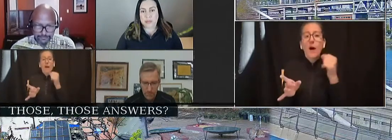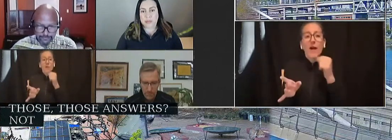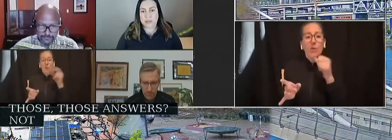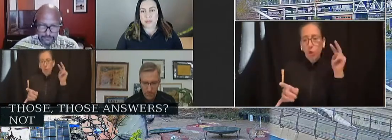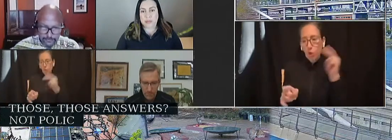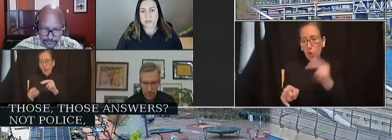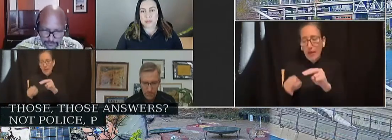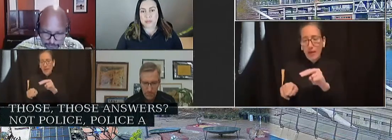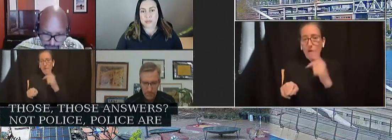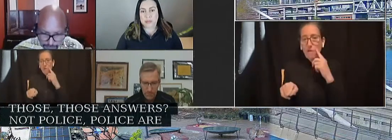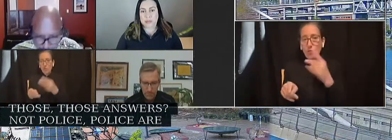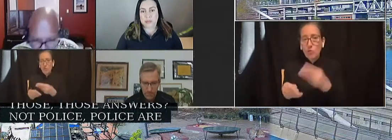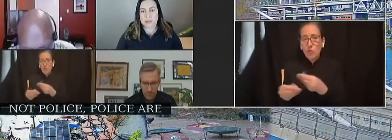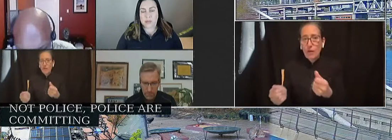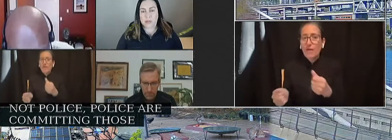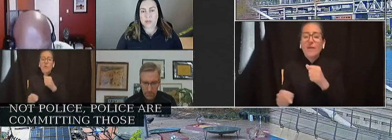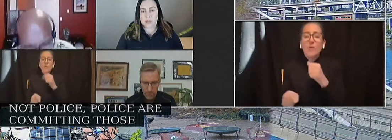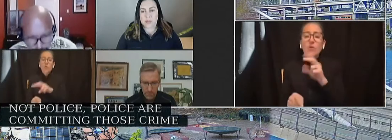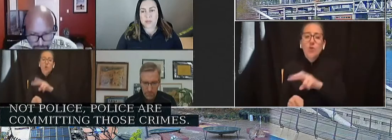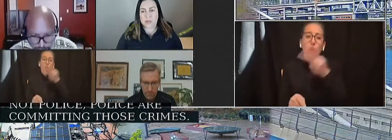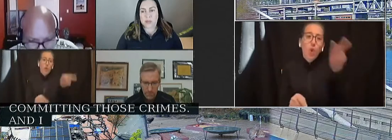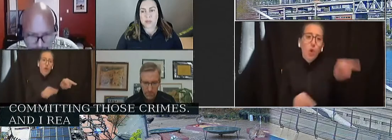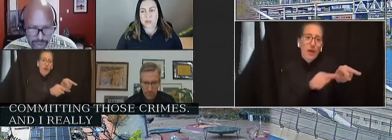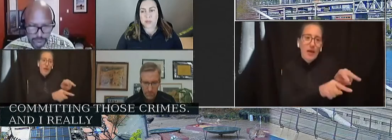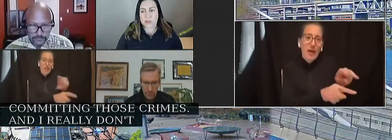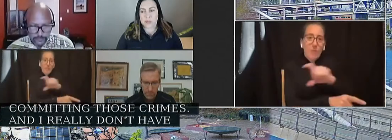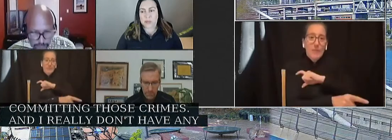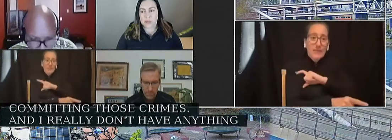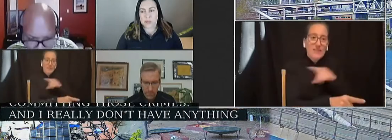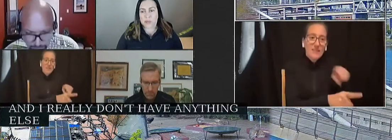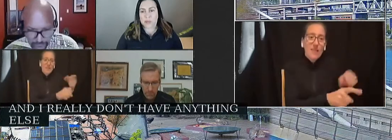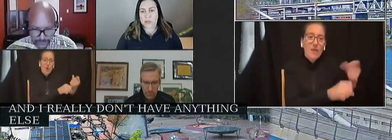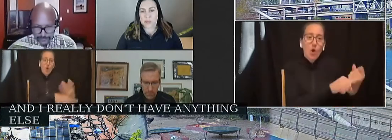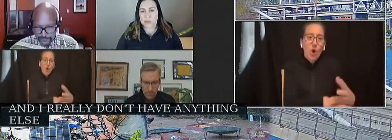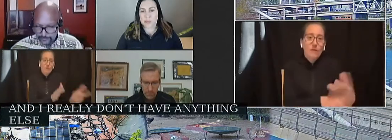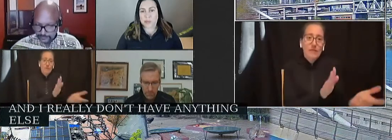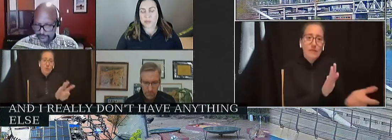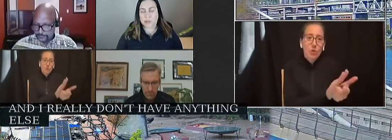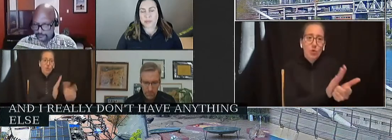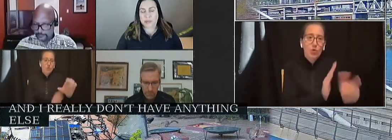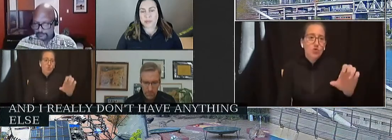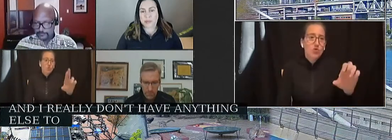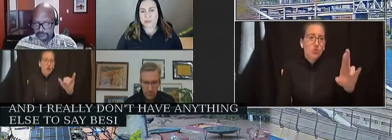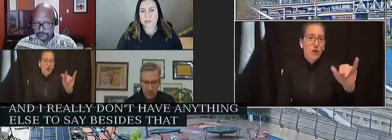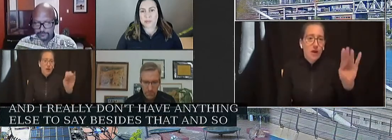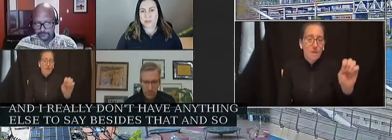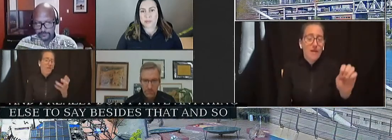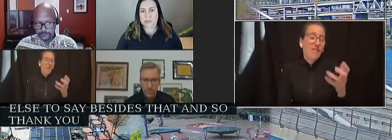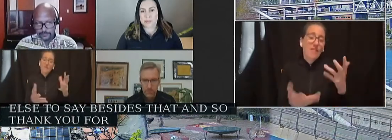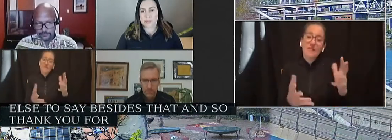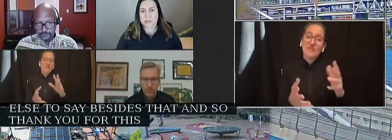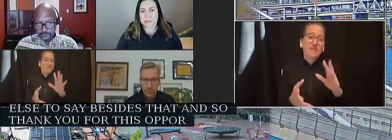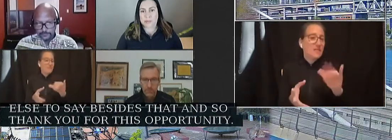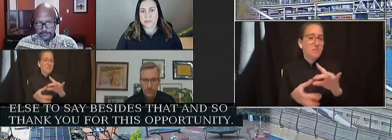committing those crimes. And I really don't have anything else to say besides that. And so thank you for this opportunity.